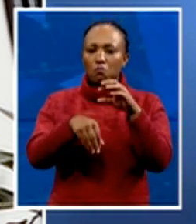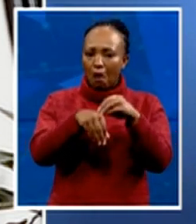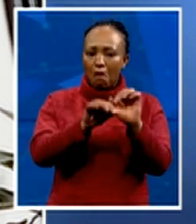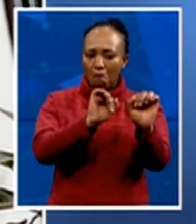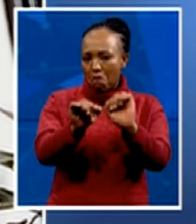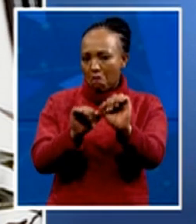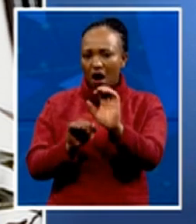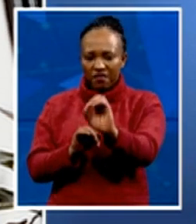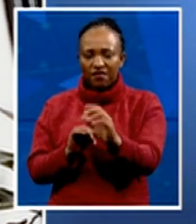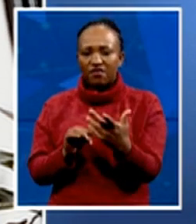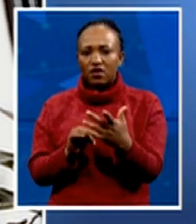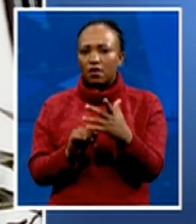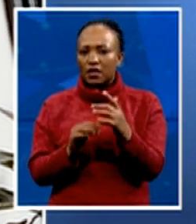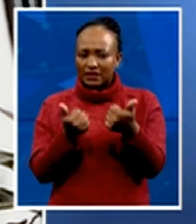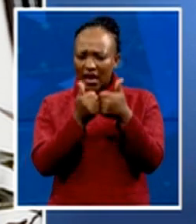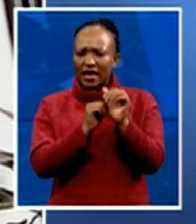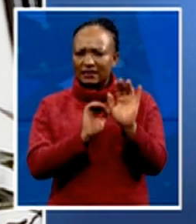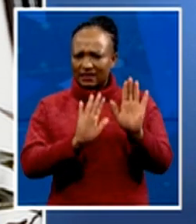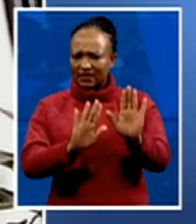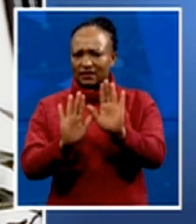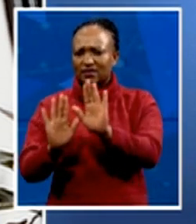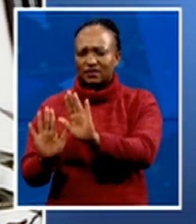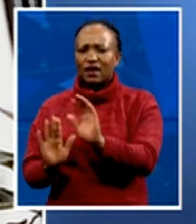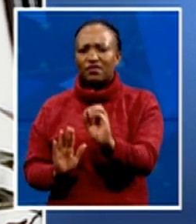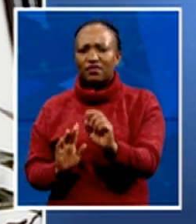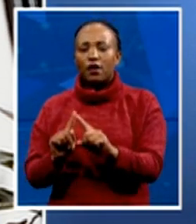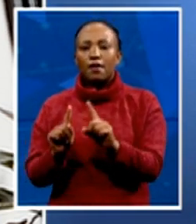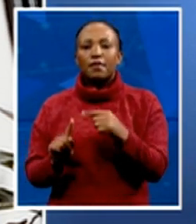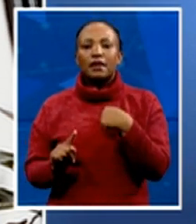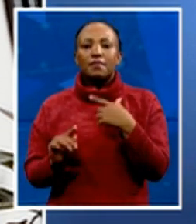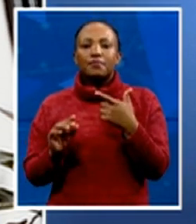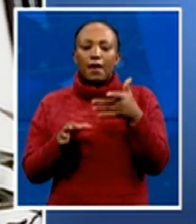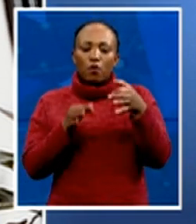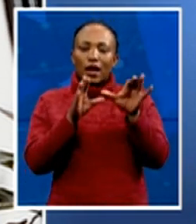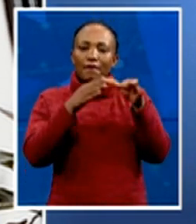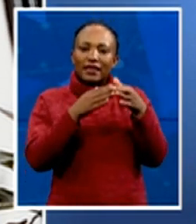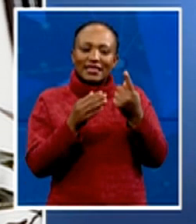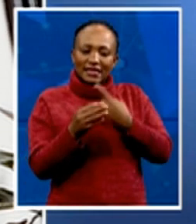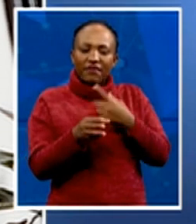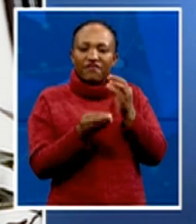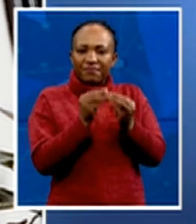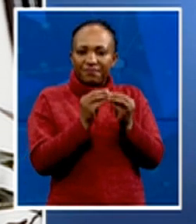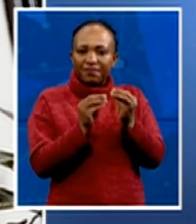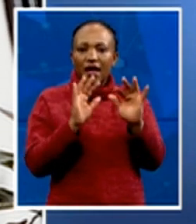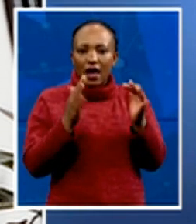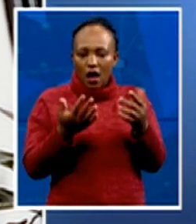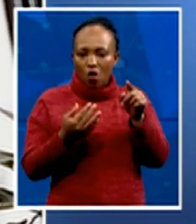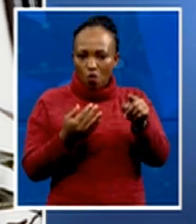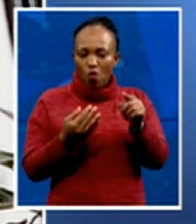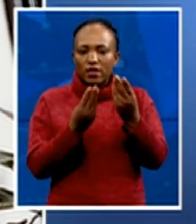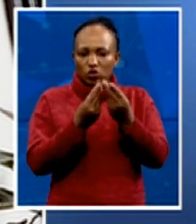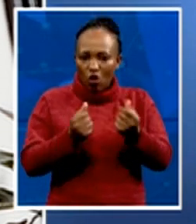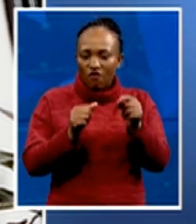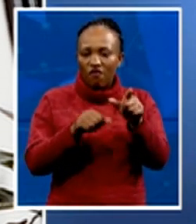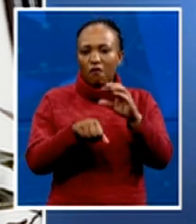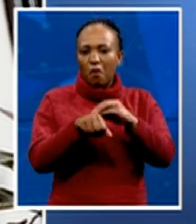But what I always say is that how does that party self-correct and how that party comes to terms with the issues that it faces and how